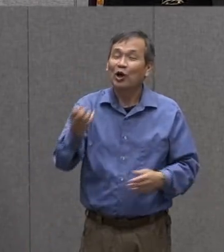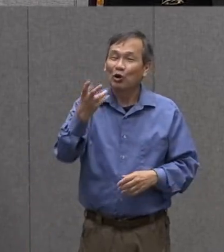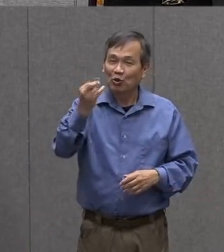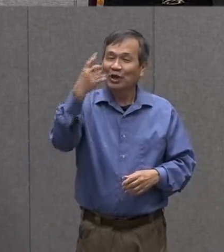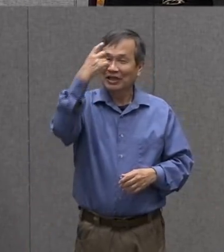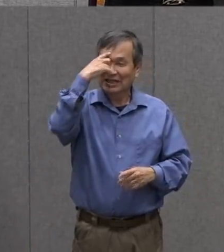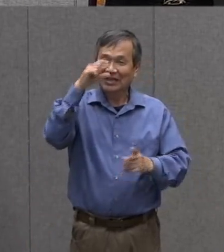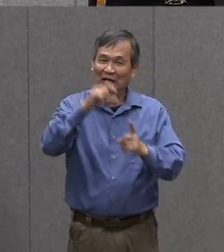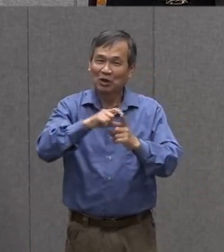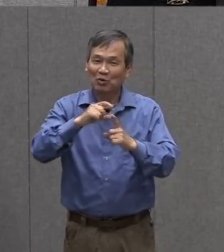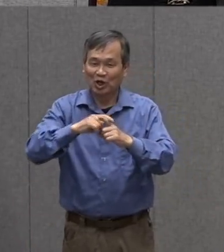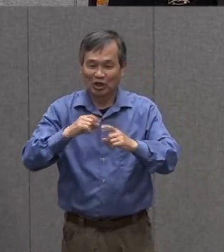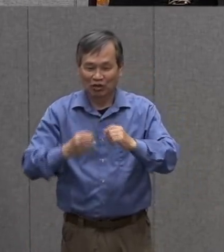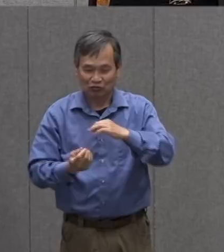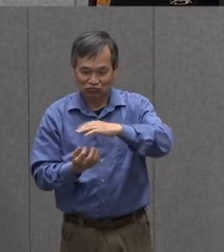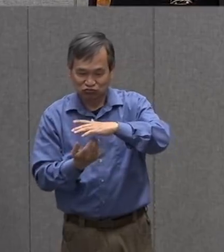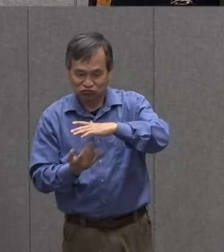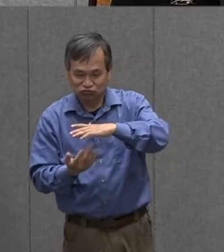word bubble